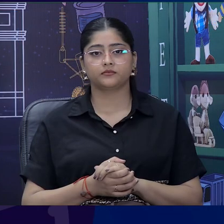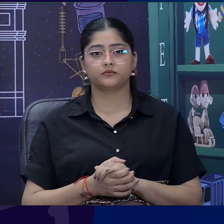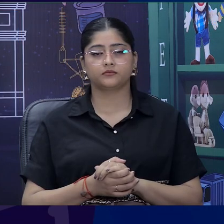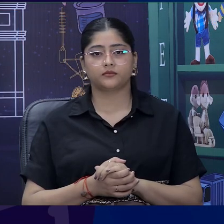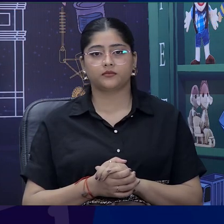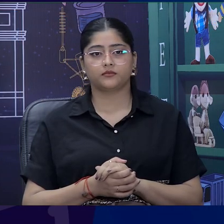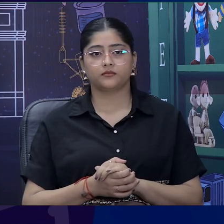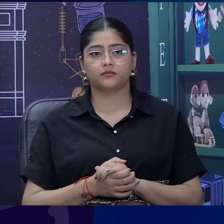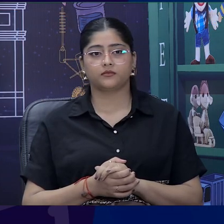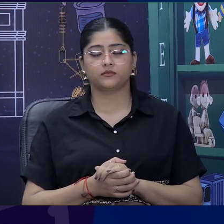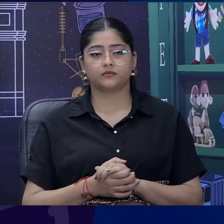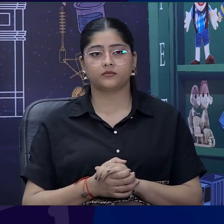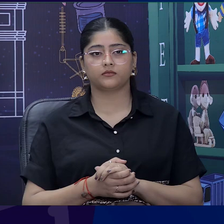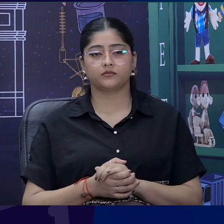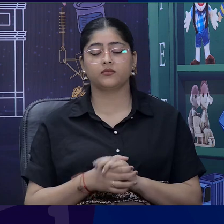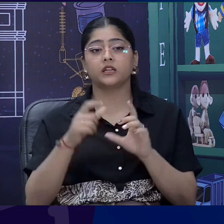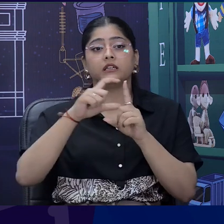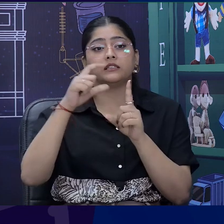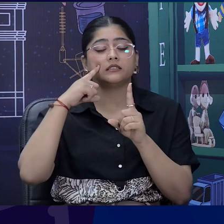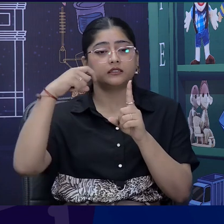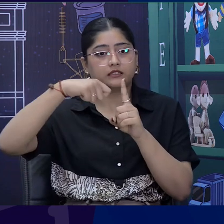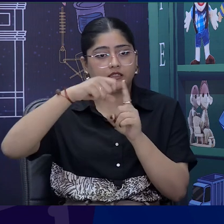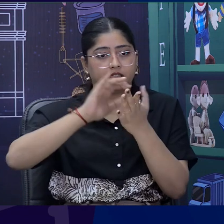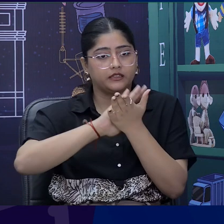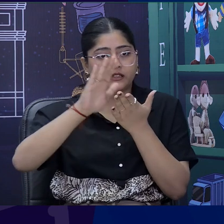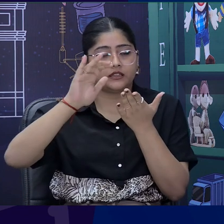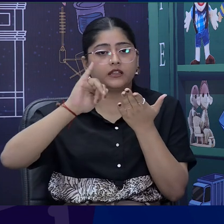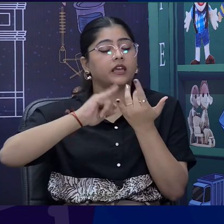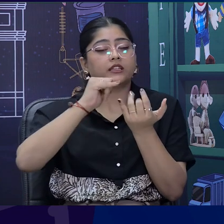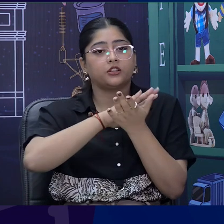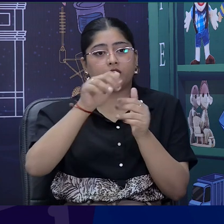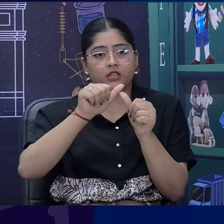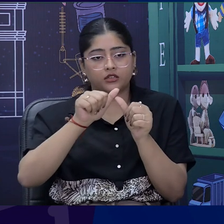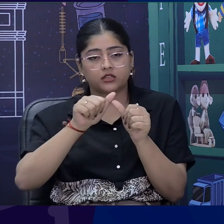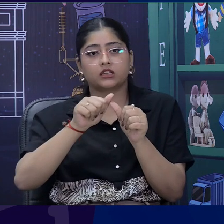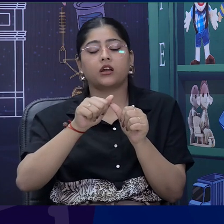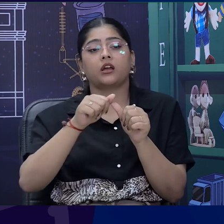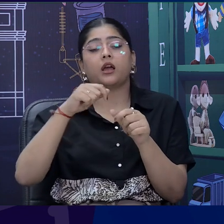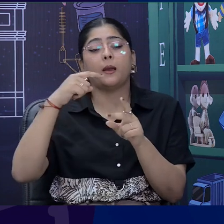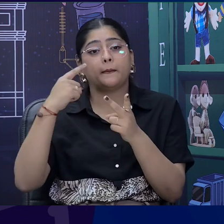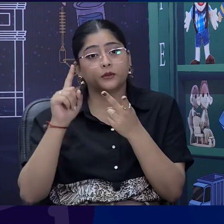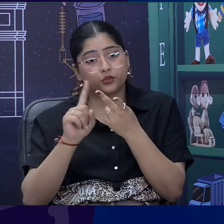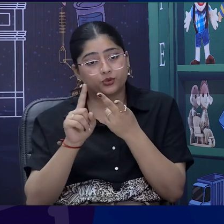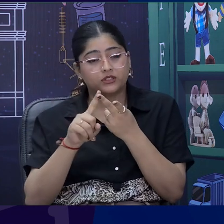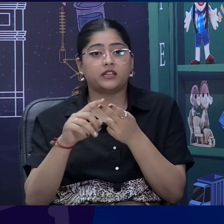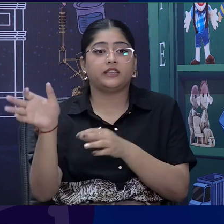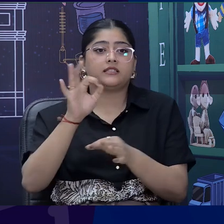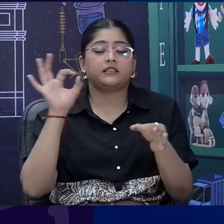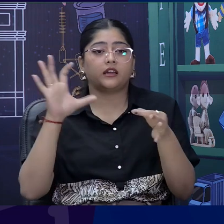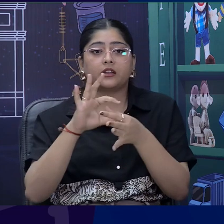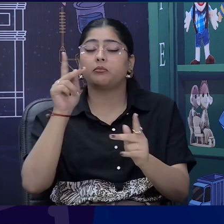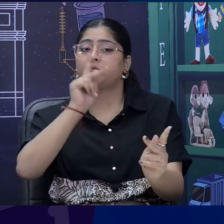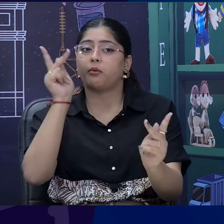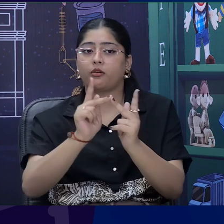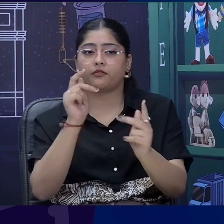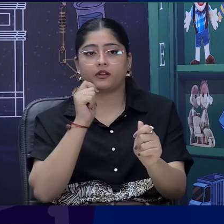So Diksha portal and NCRT has done a wonderful job and I thank them for this. So this